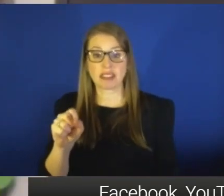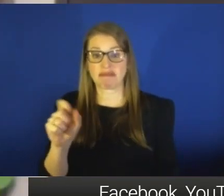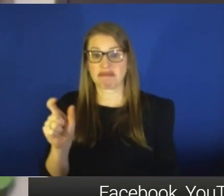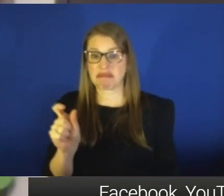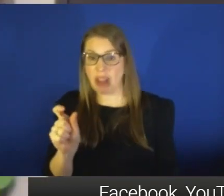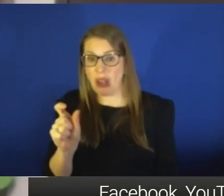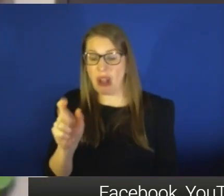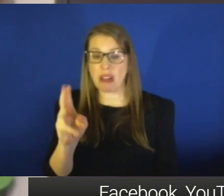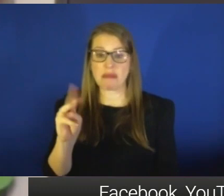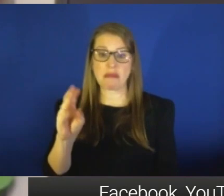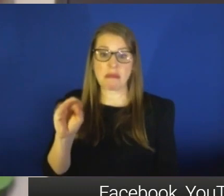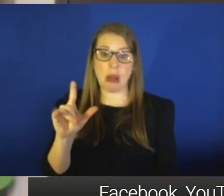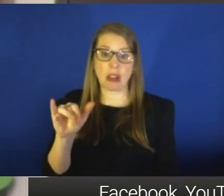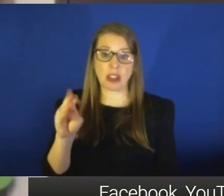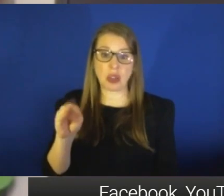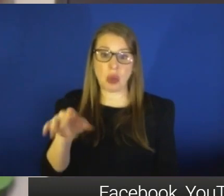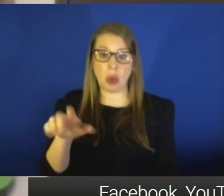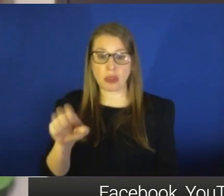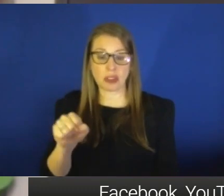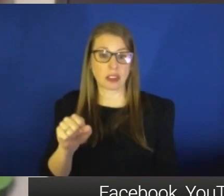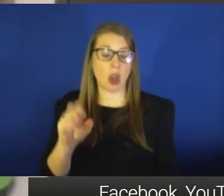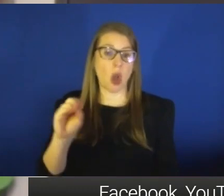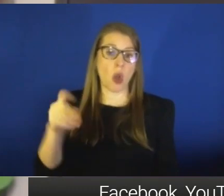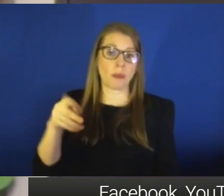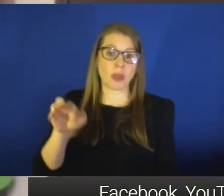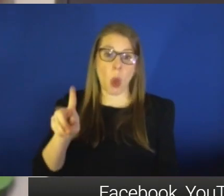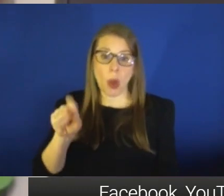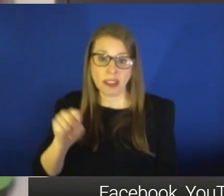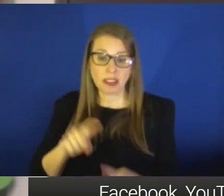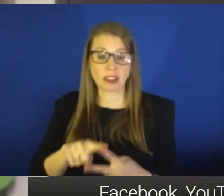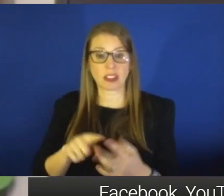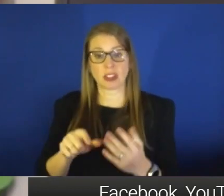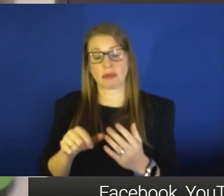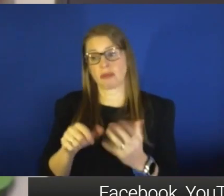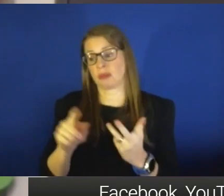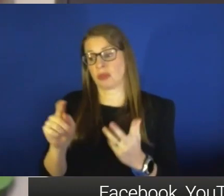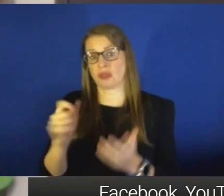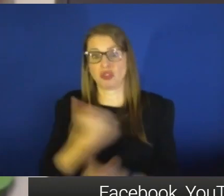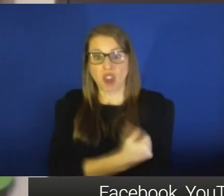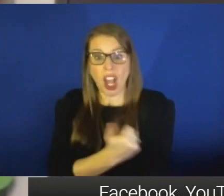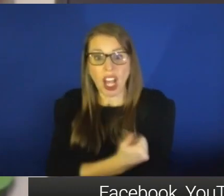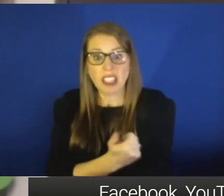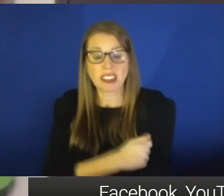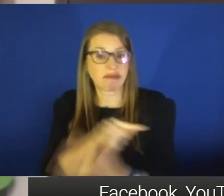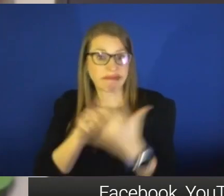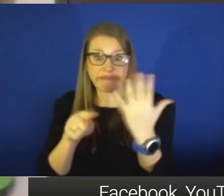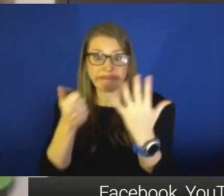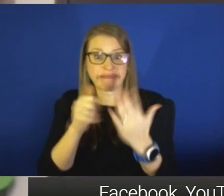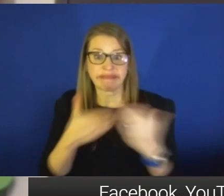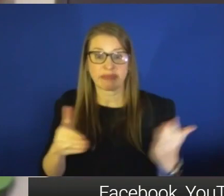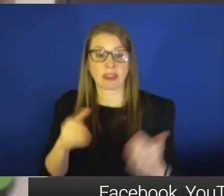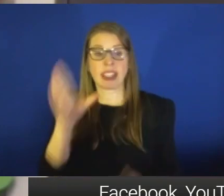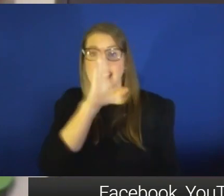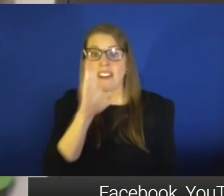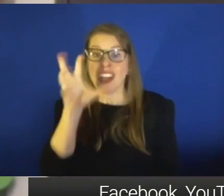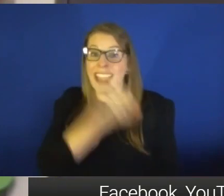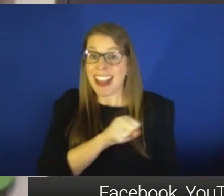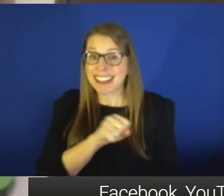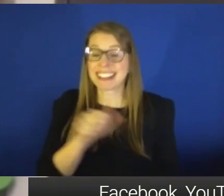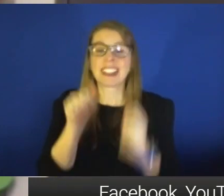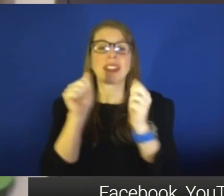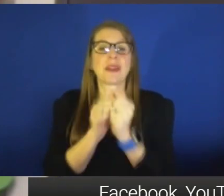detect opioids, drugs, you name it. We often never guess. So we